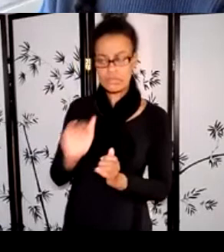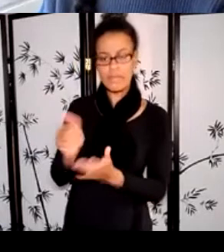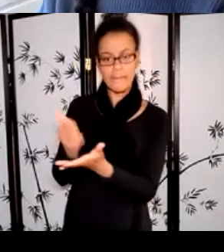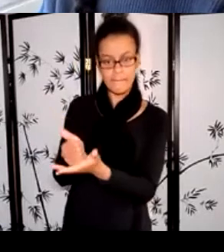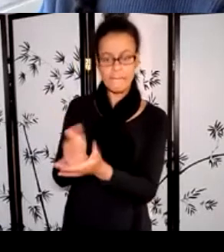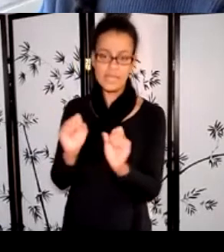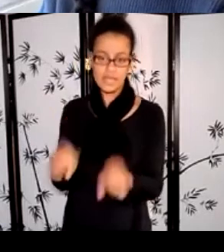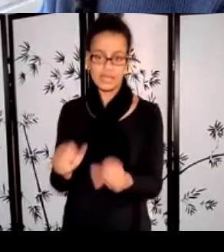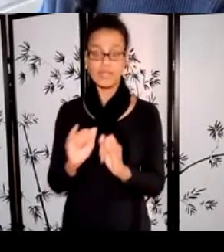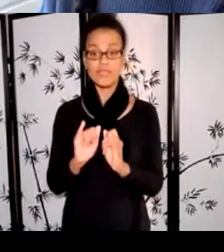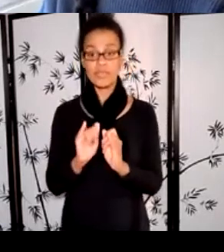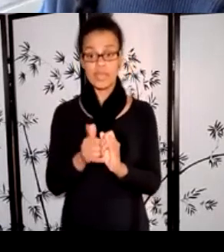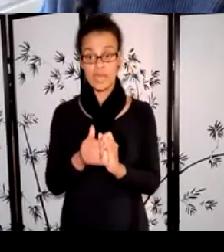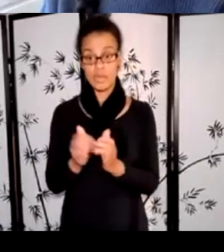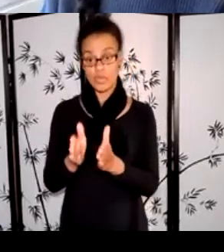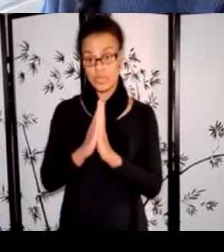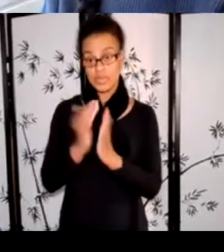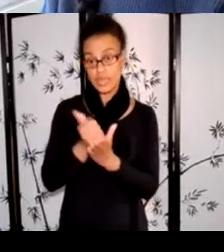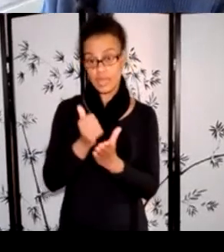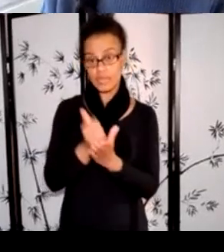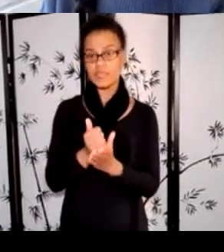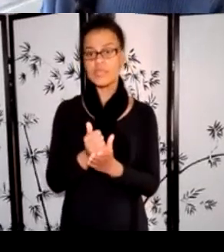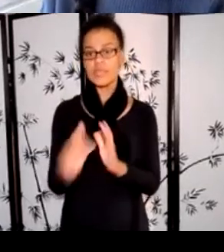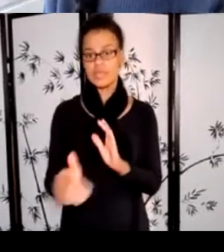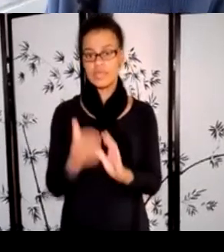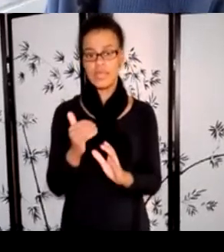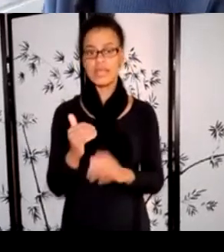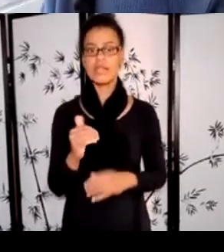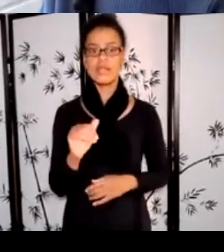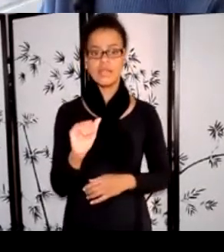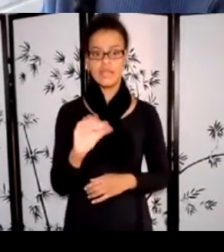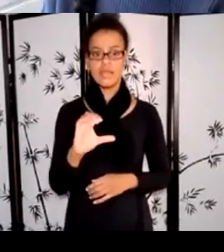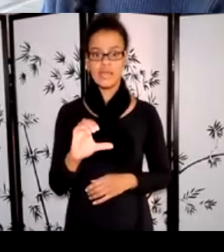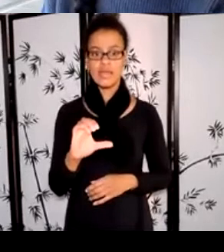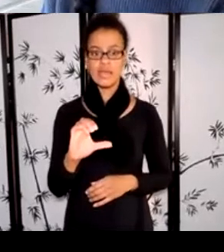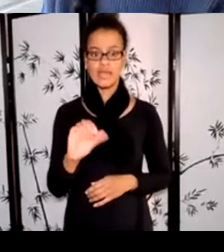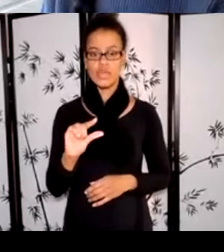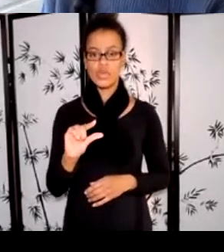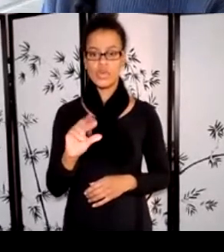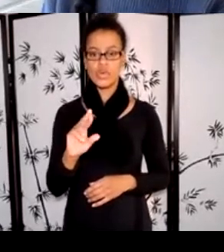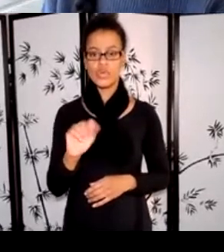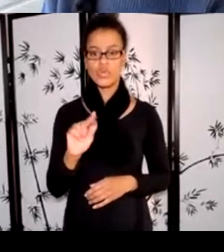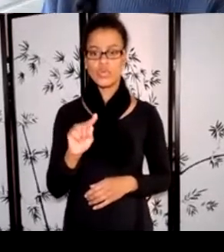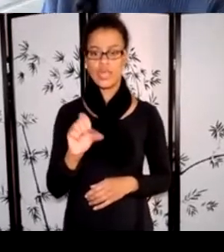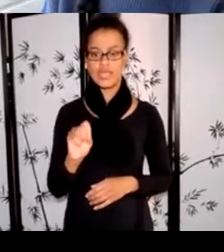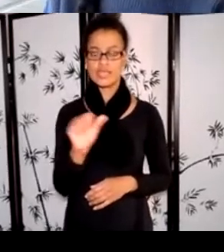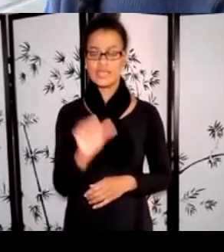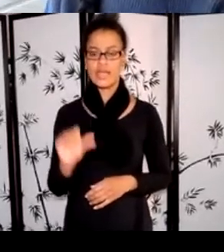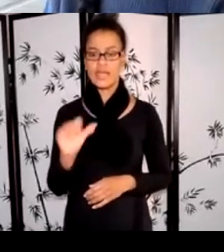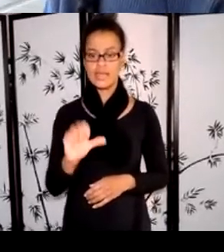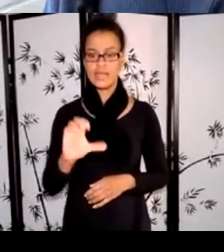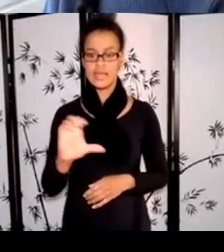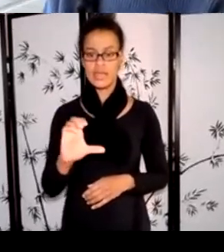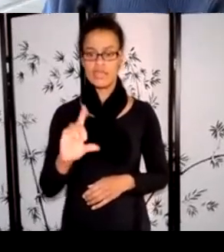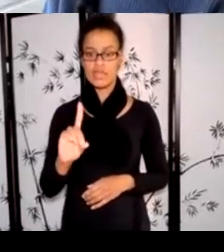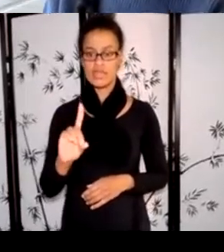email us at grants at calgaryartsdevelopment.com, ideally two to four weeks before you plan to submit your application. For